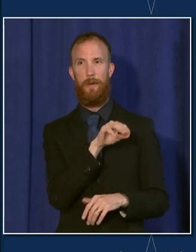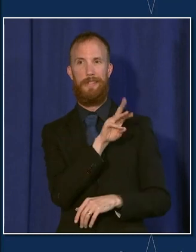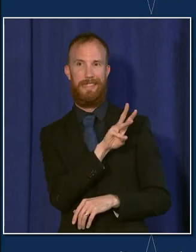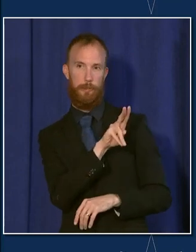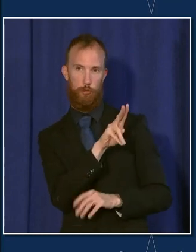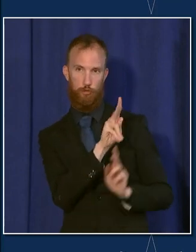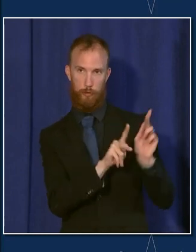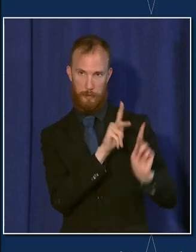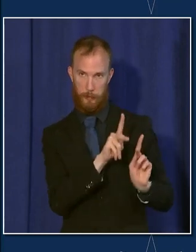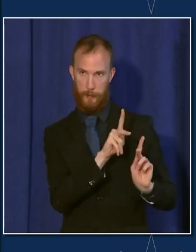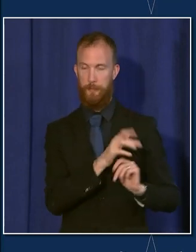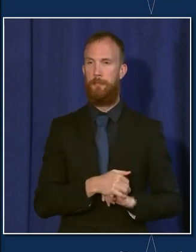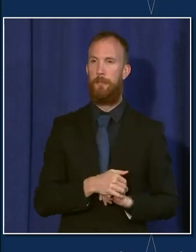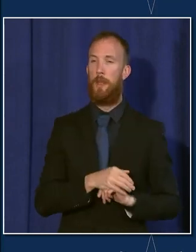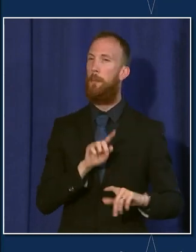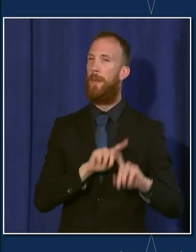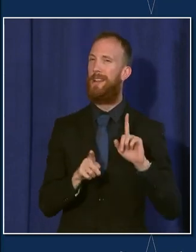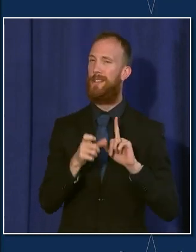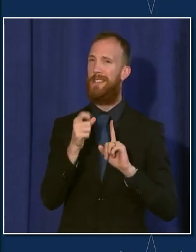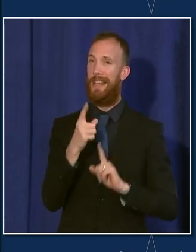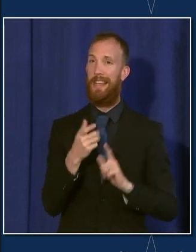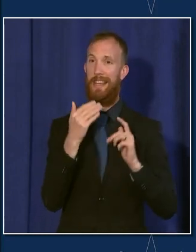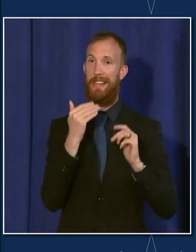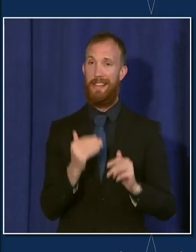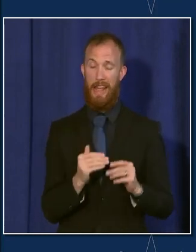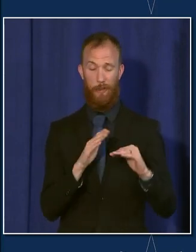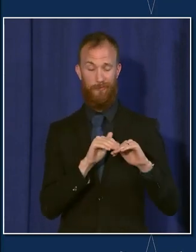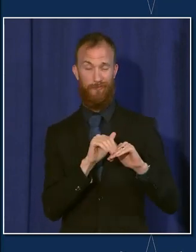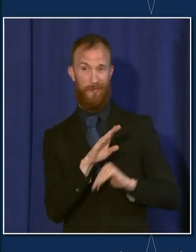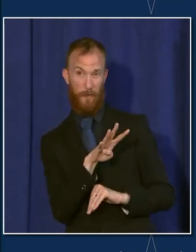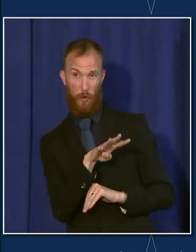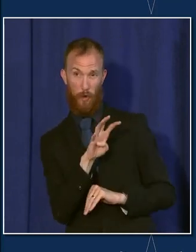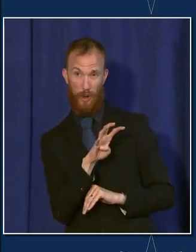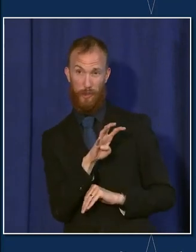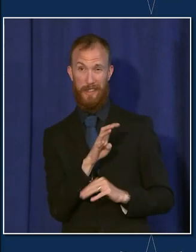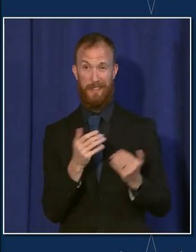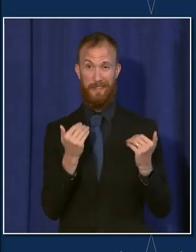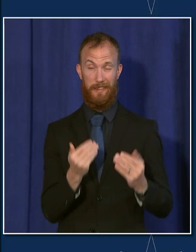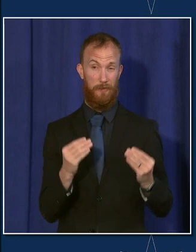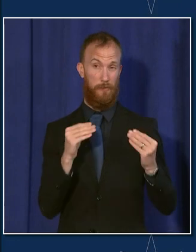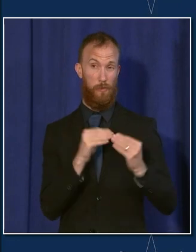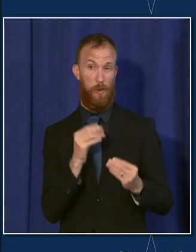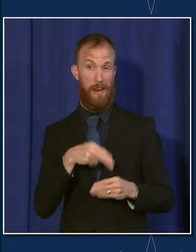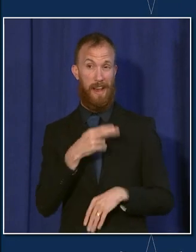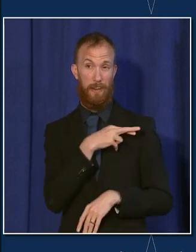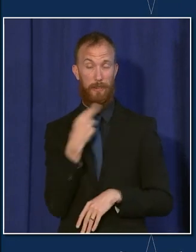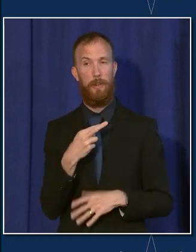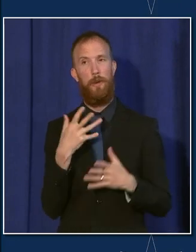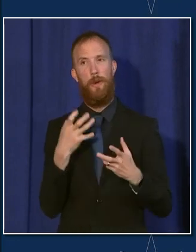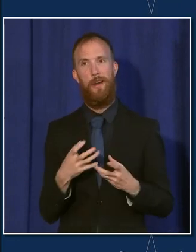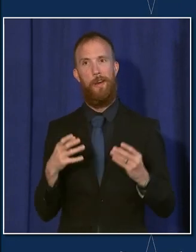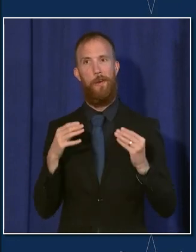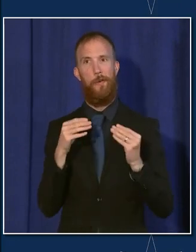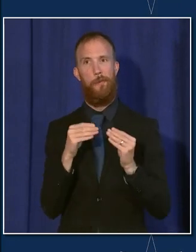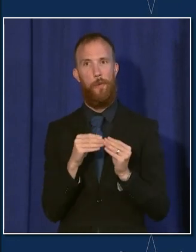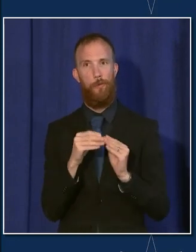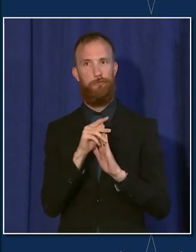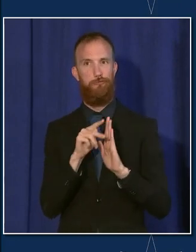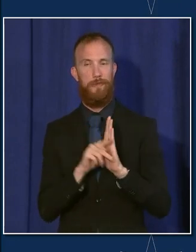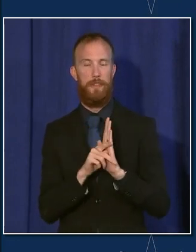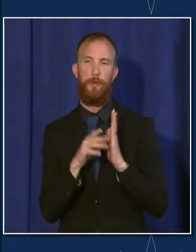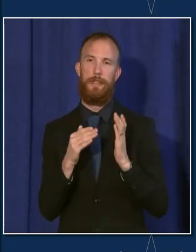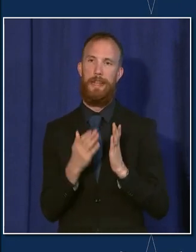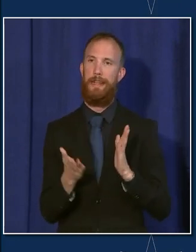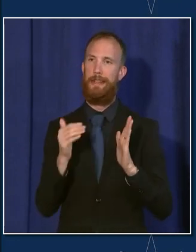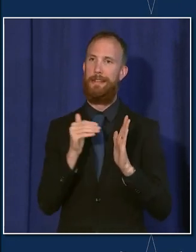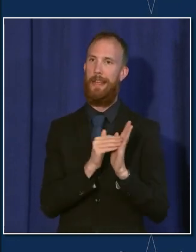However, with that move into higher risk, we did want to take additional action. And so we are today announcing a new mandate